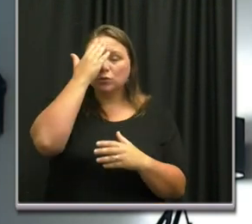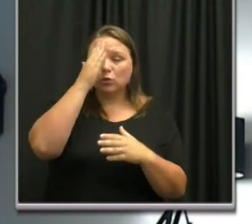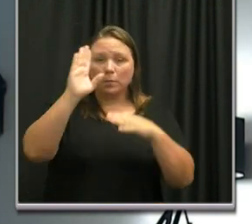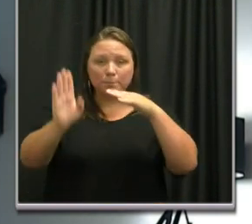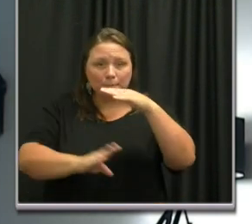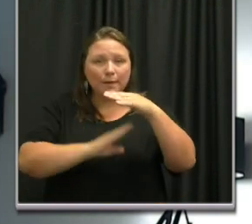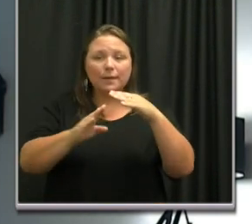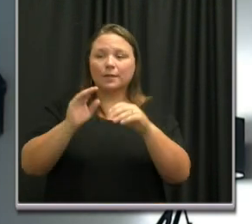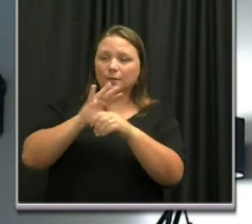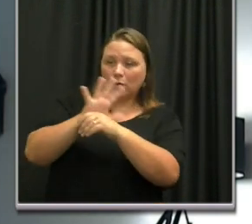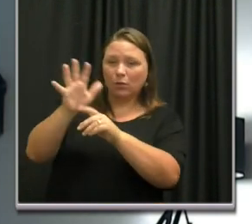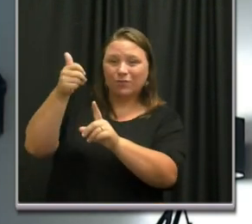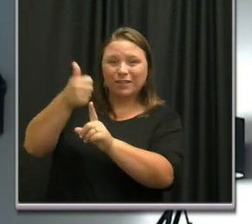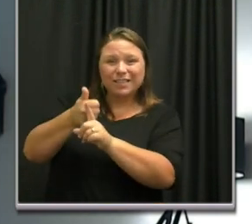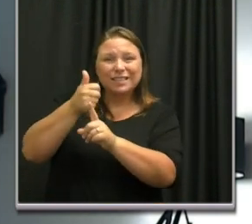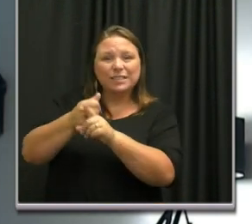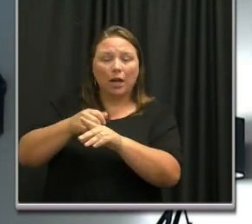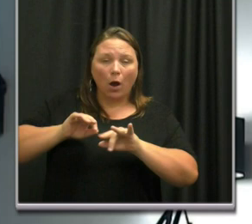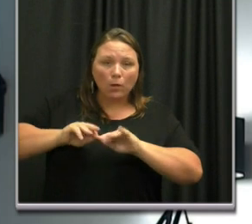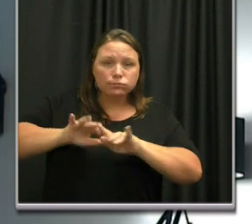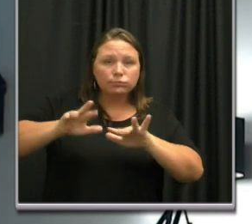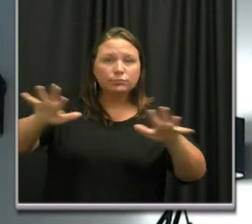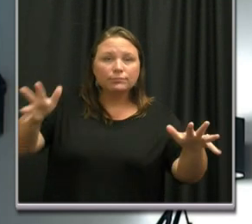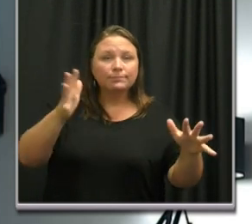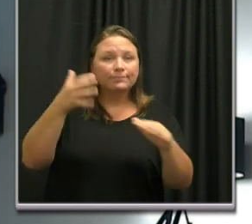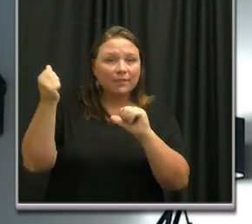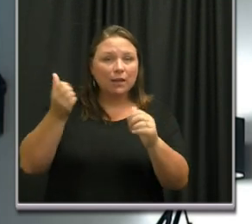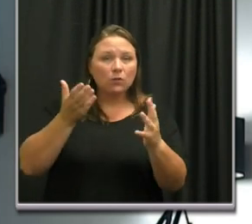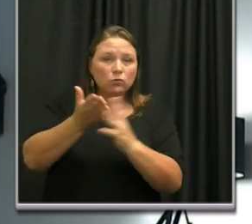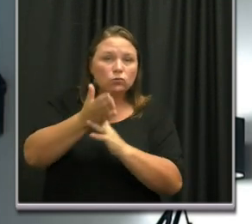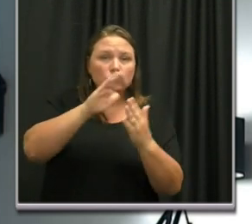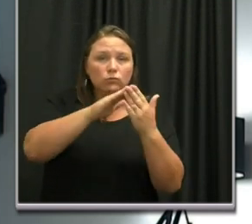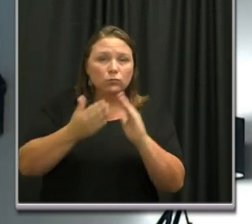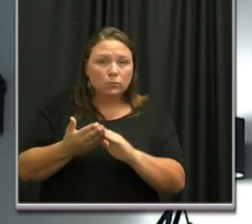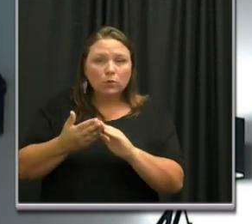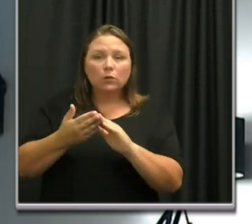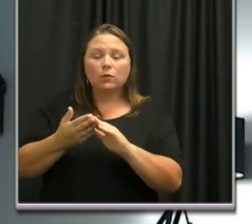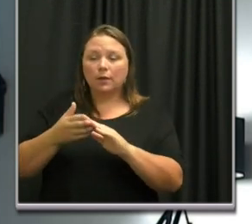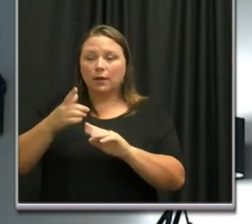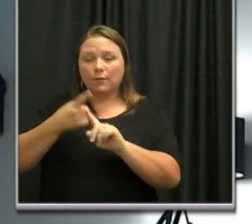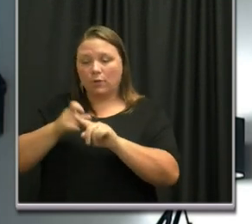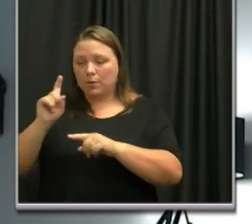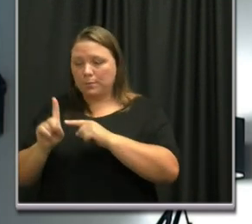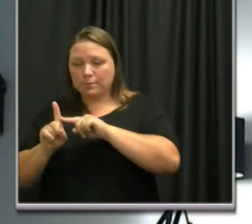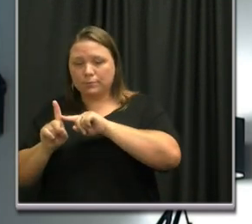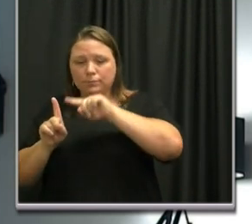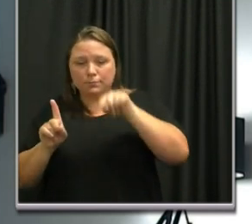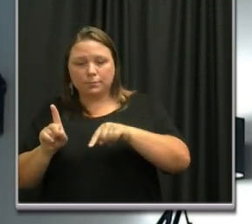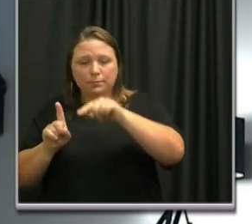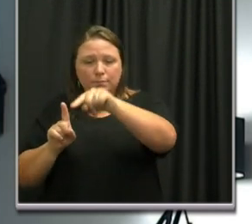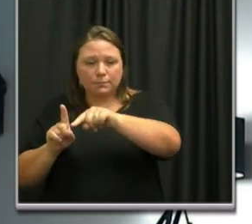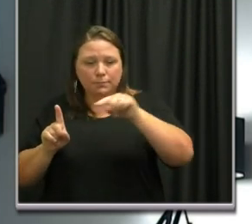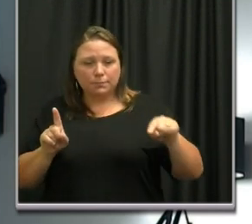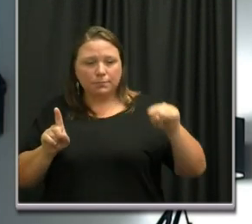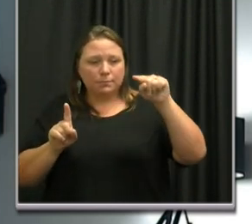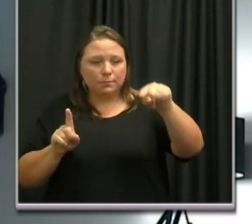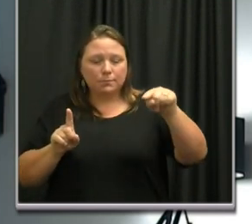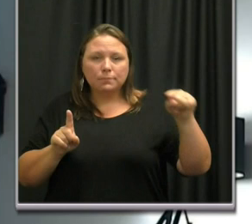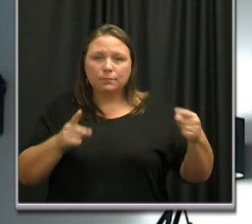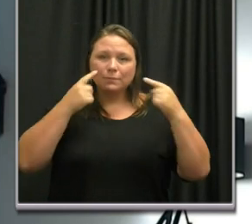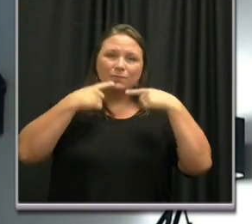The COVID virus is a highly contagious virus that spreads from person to person efficiently through